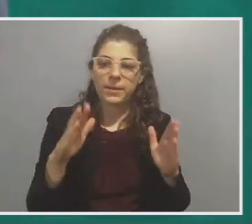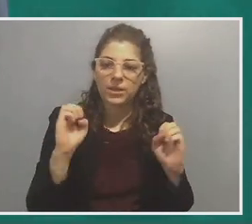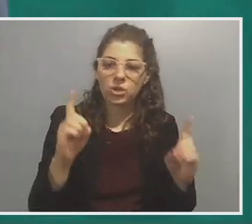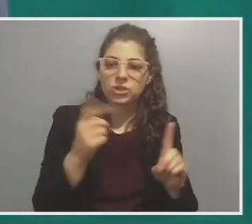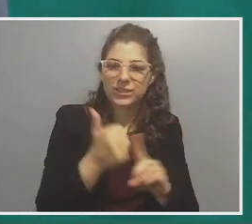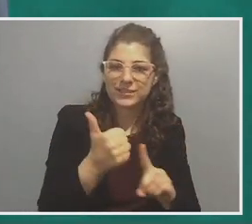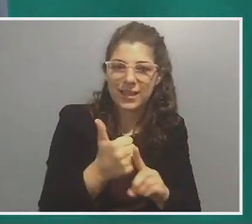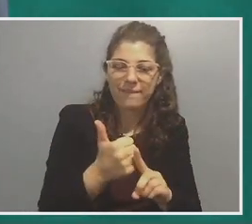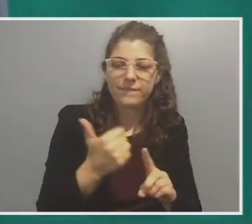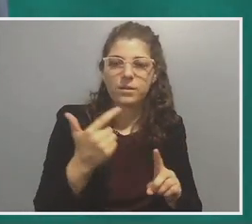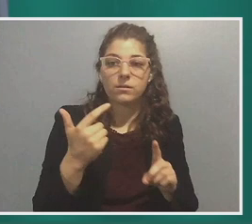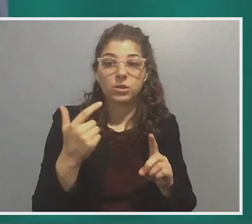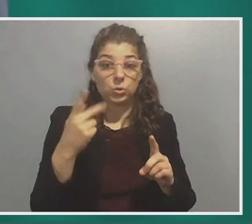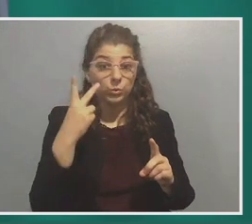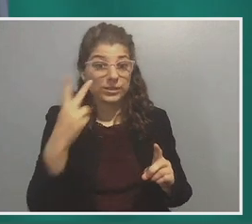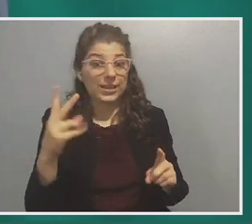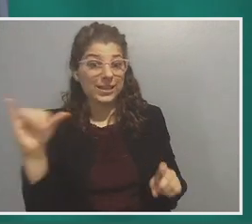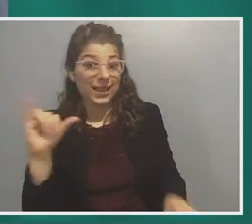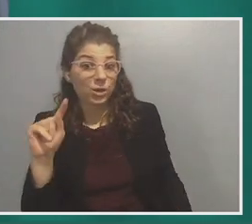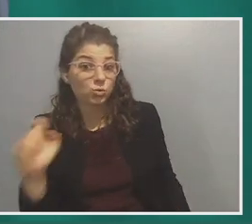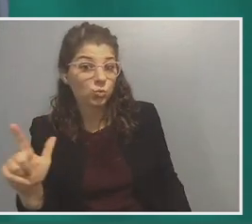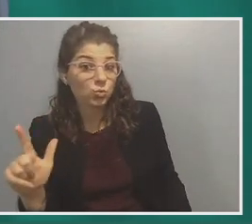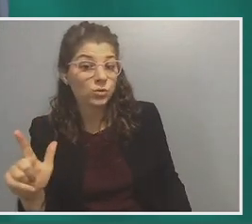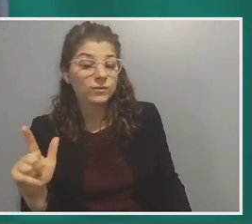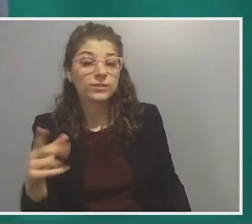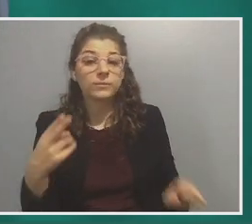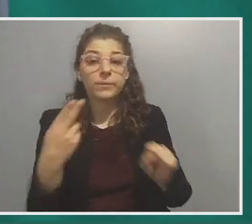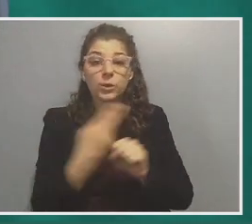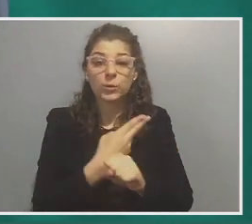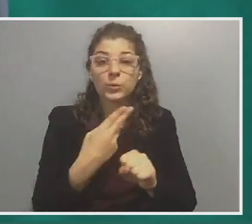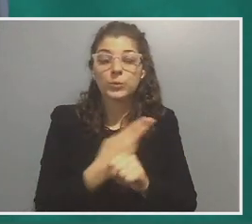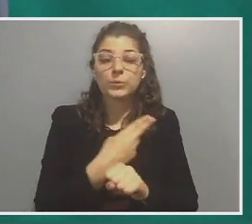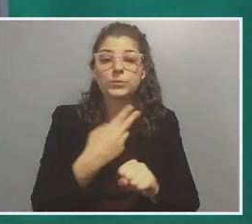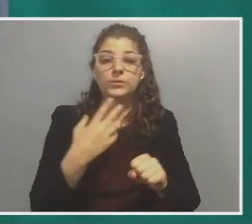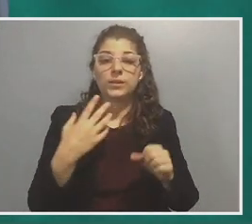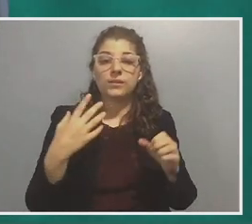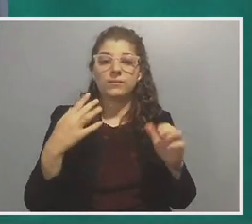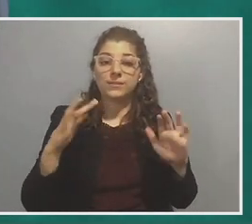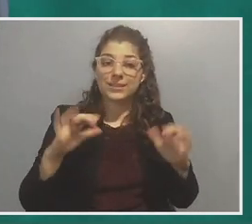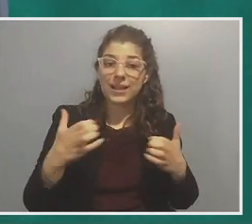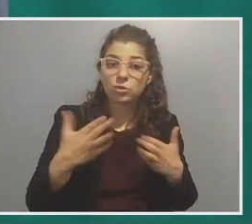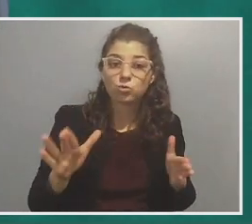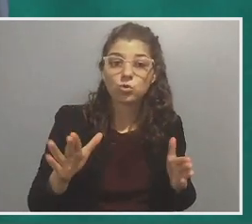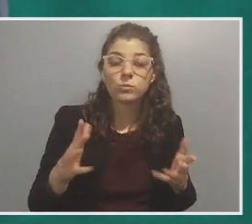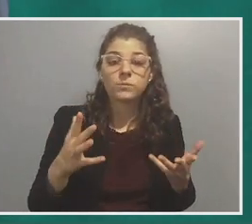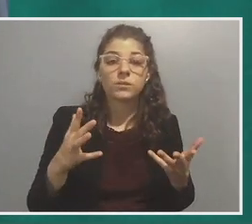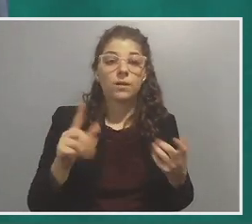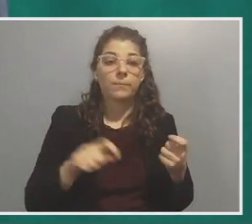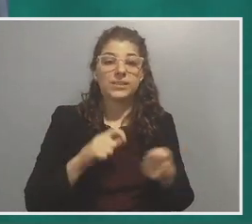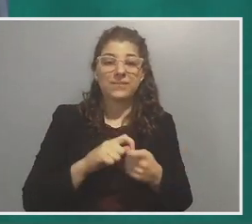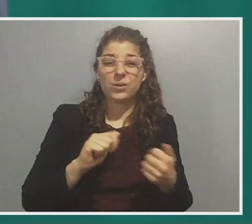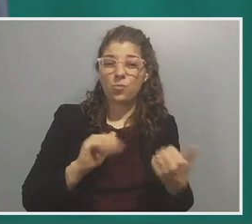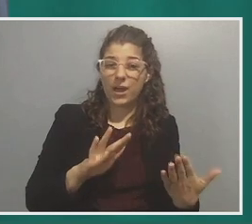Do you see it as a tool, uh, to be used in, in classrooms in a particular way?